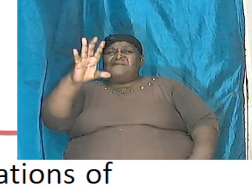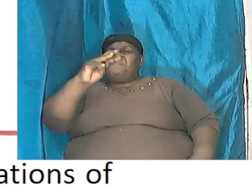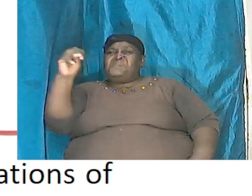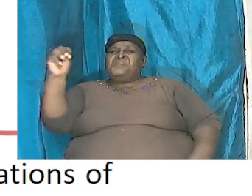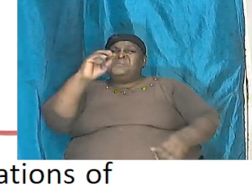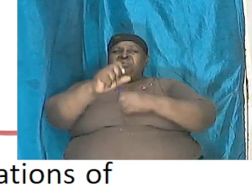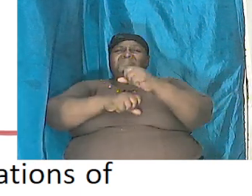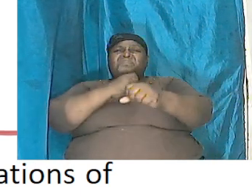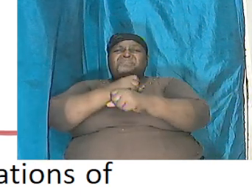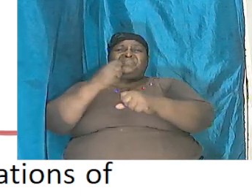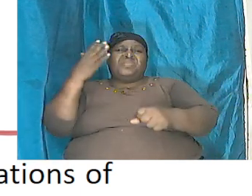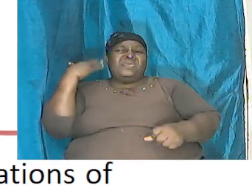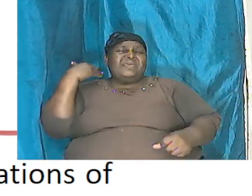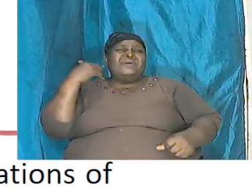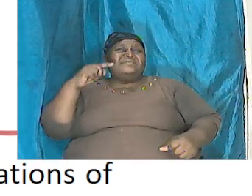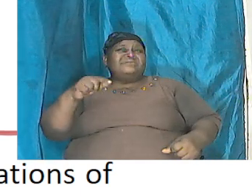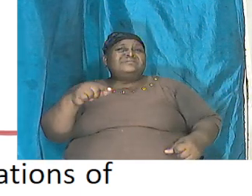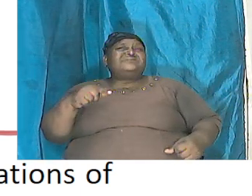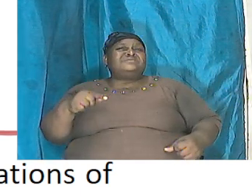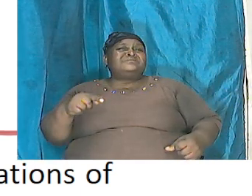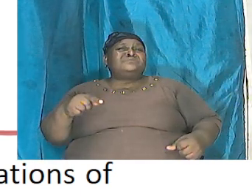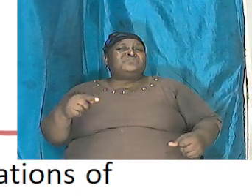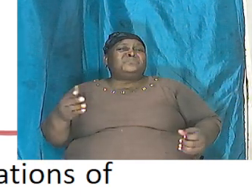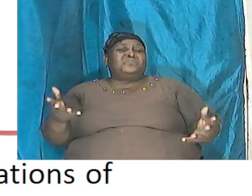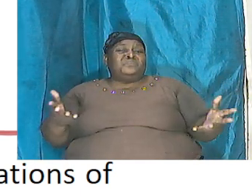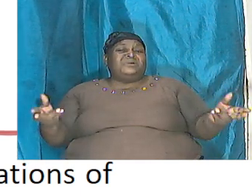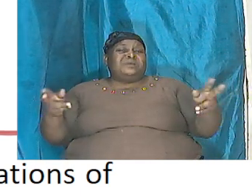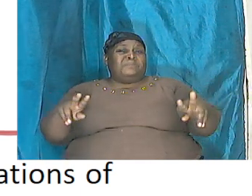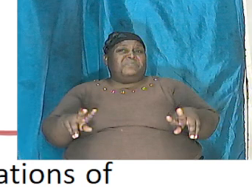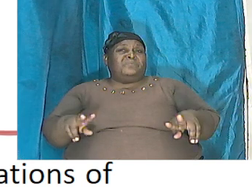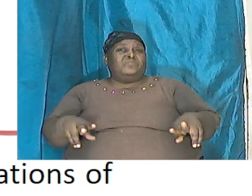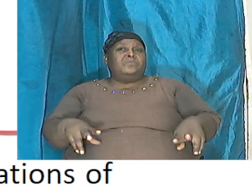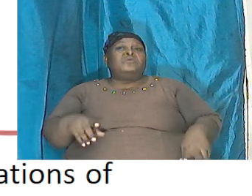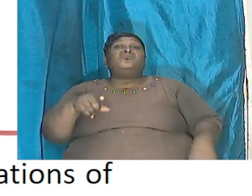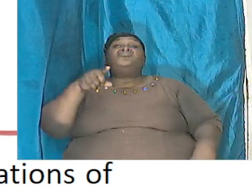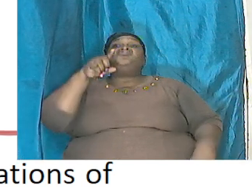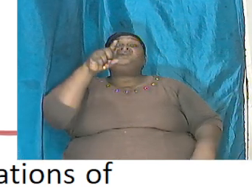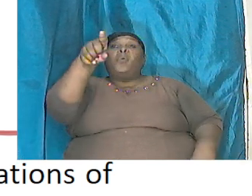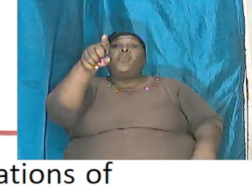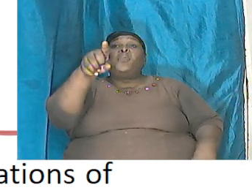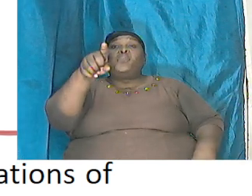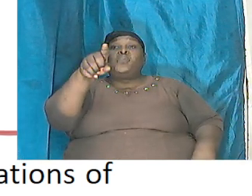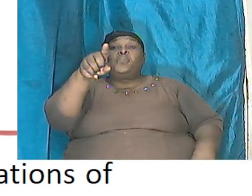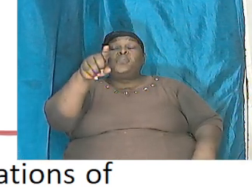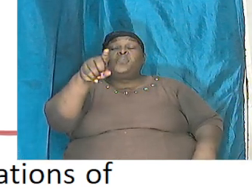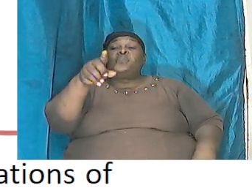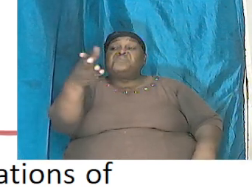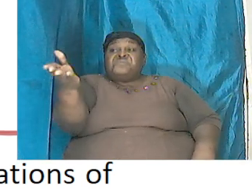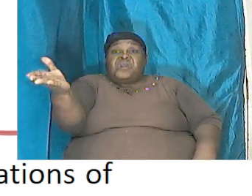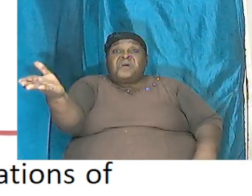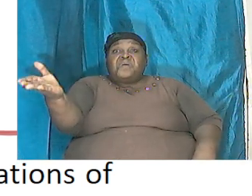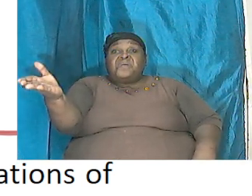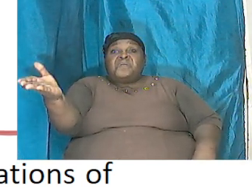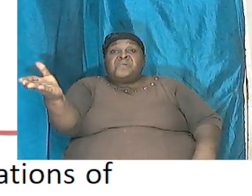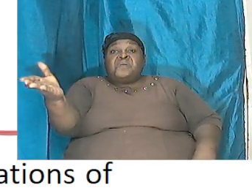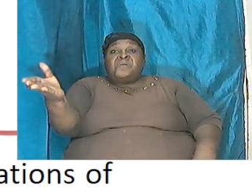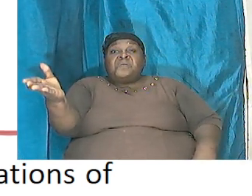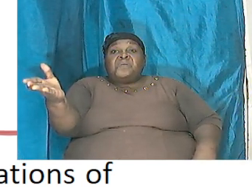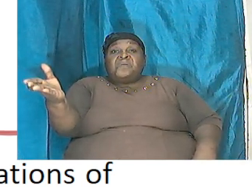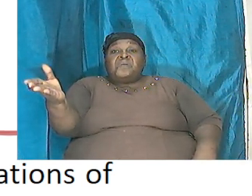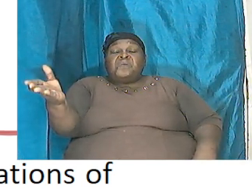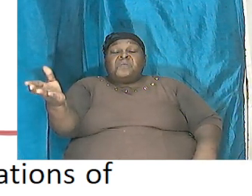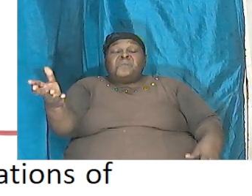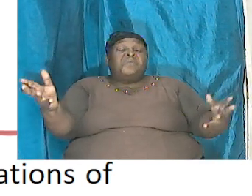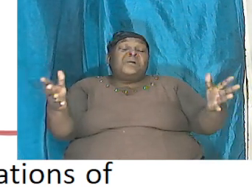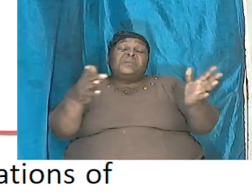this is exactly what happened were you there according to Job 38